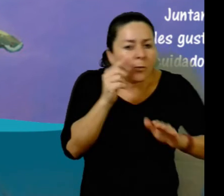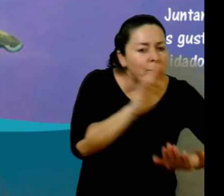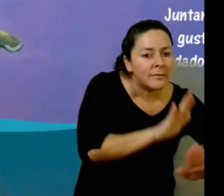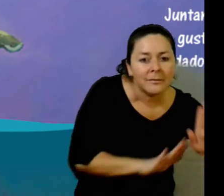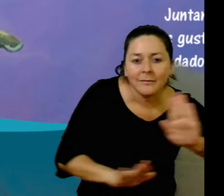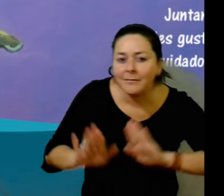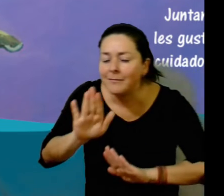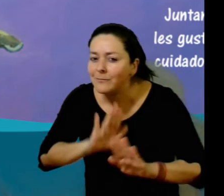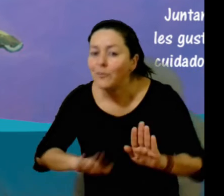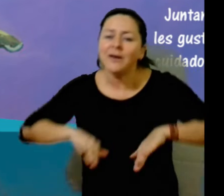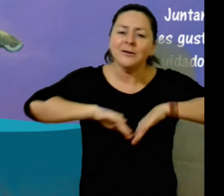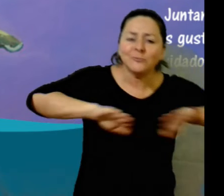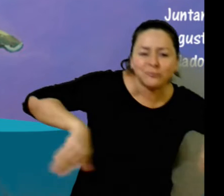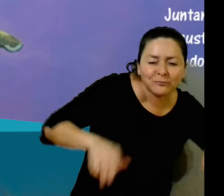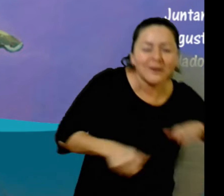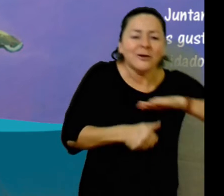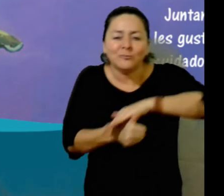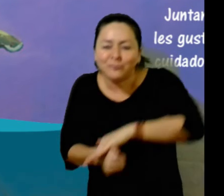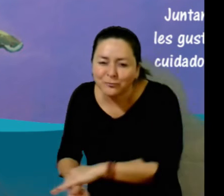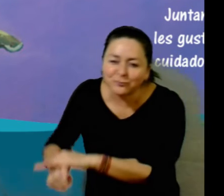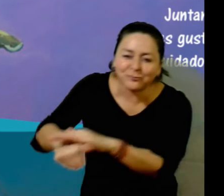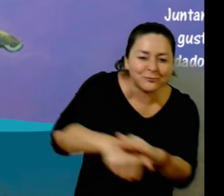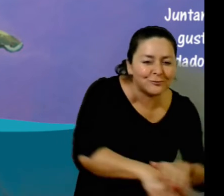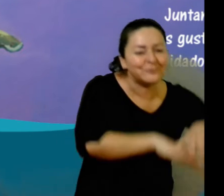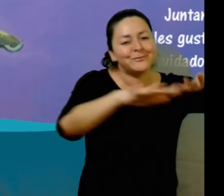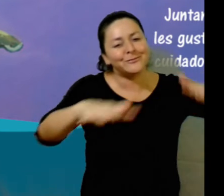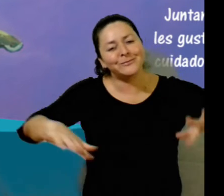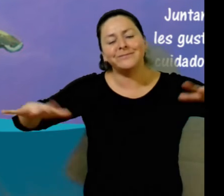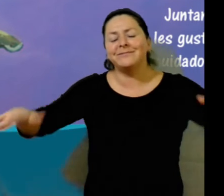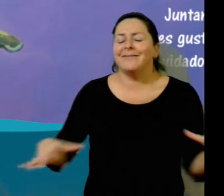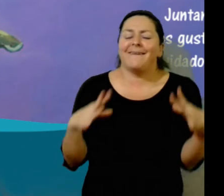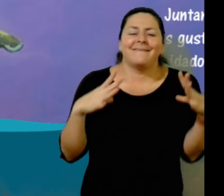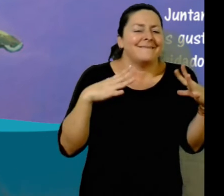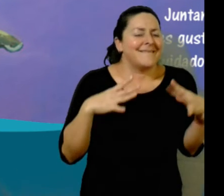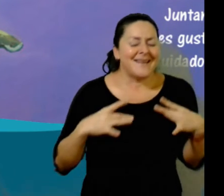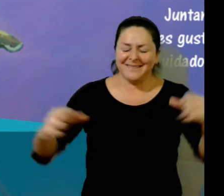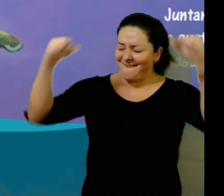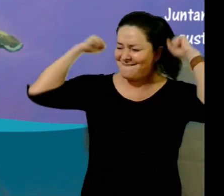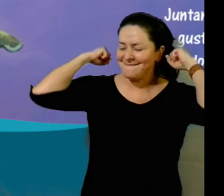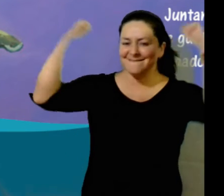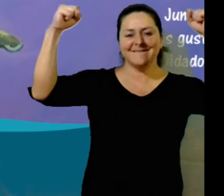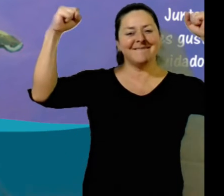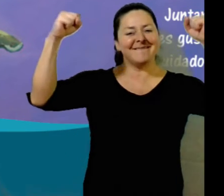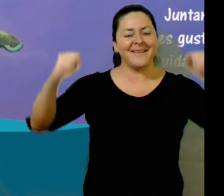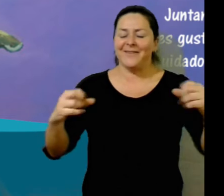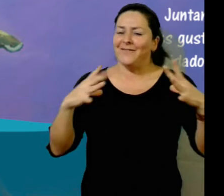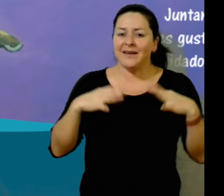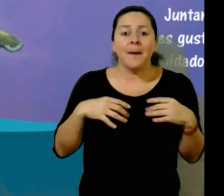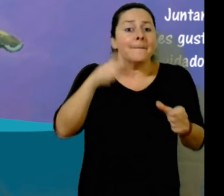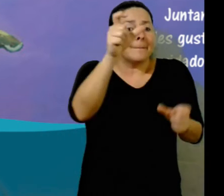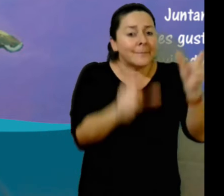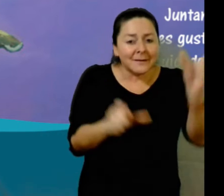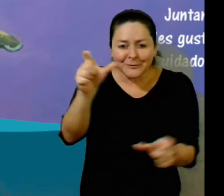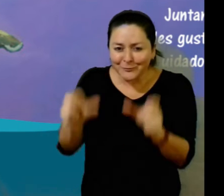currents, excited for the adventures ahead. But this time, they'll swim more carefully. They